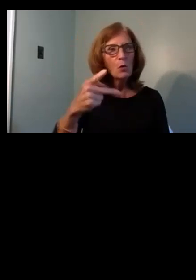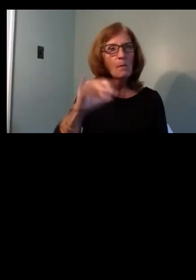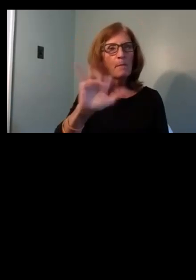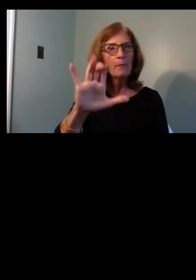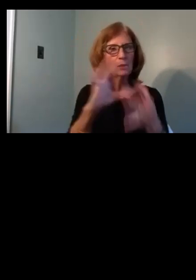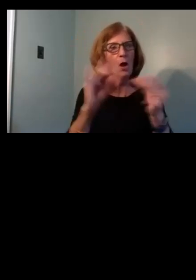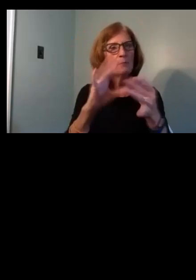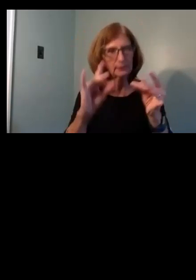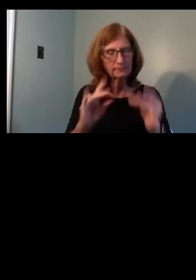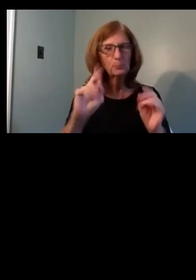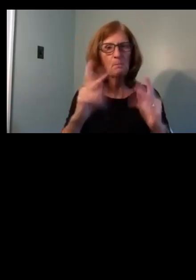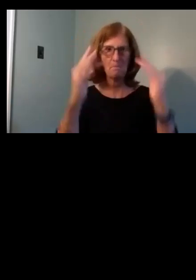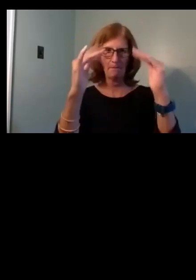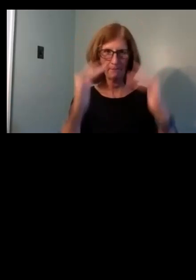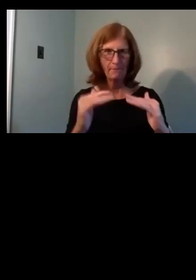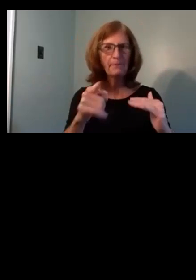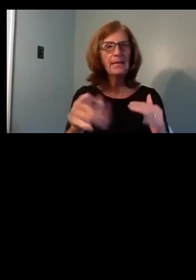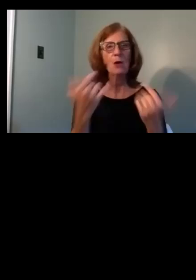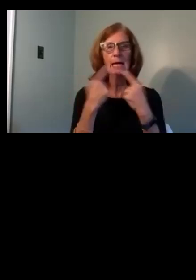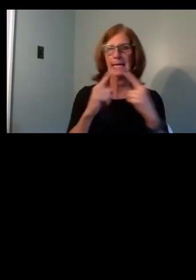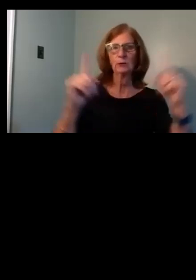uh i think we'll move right into announcements